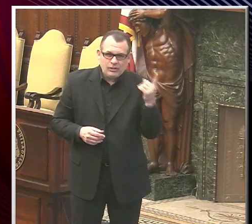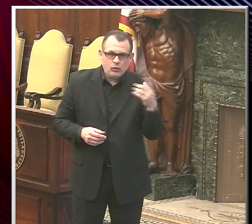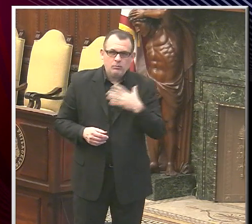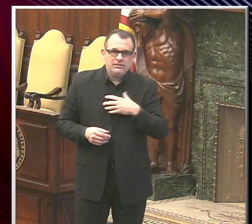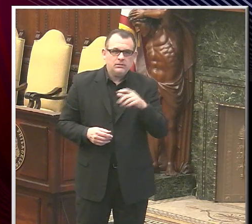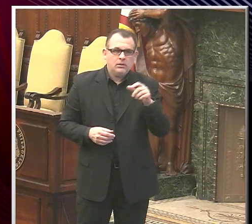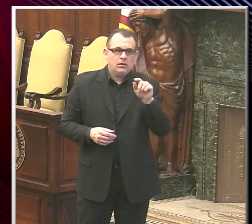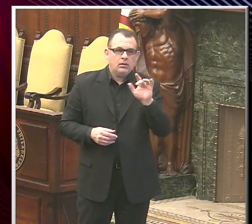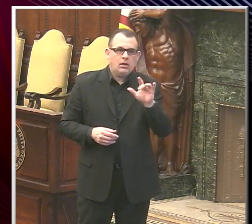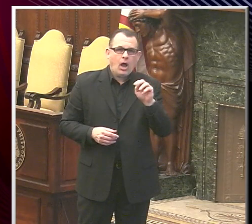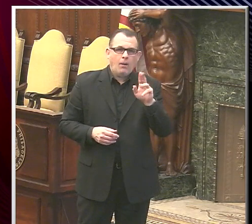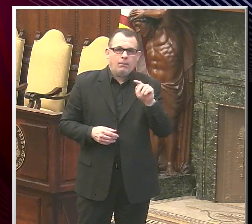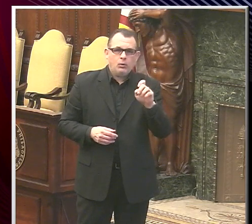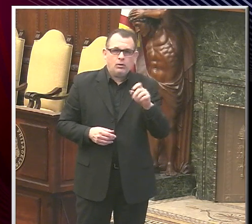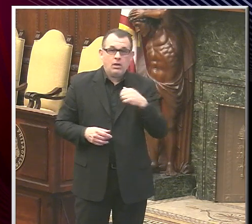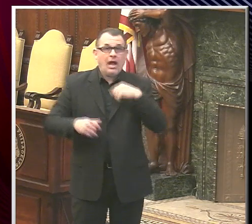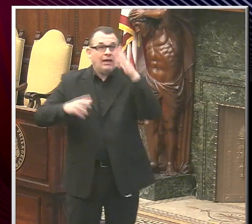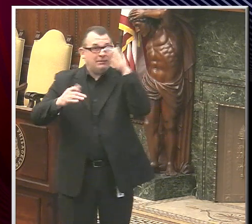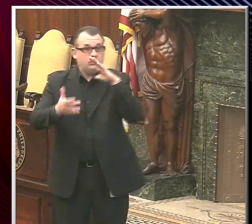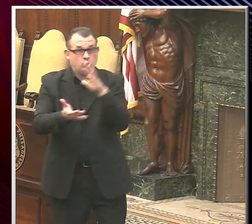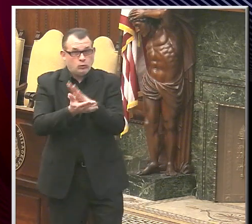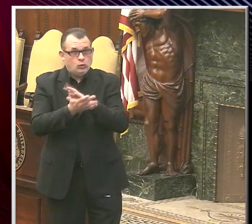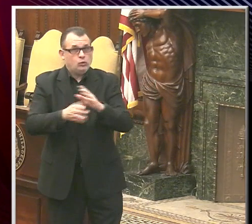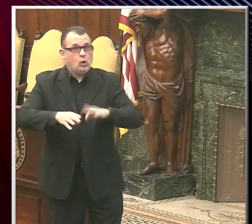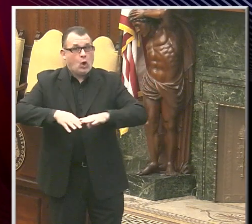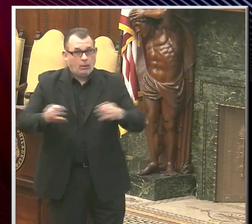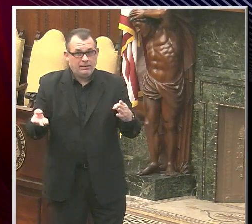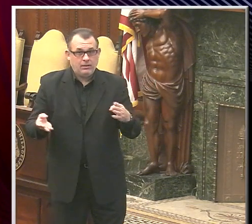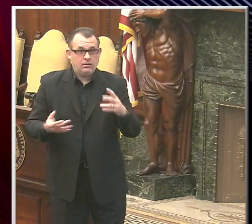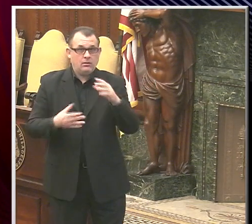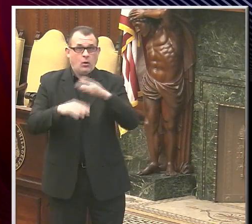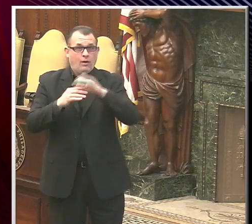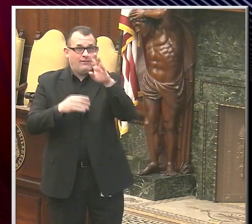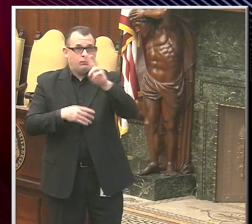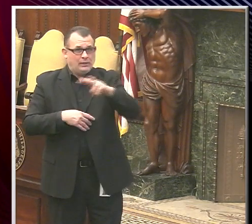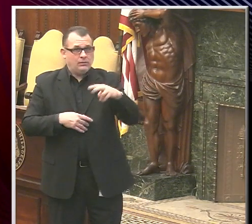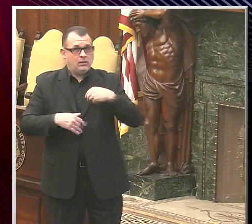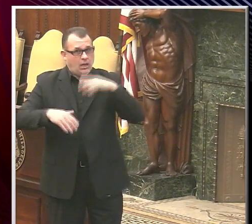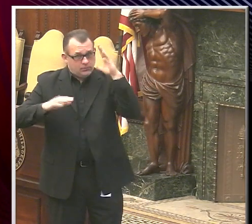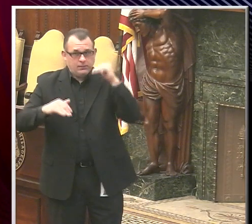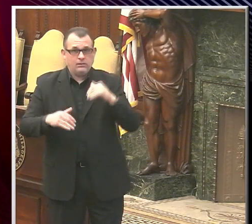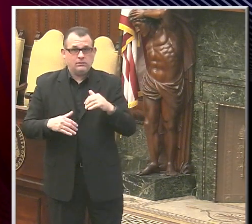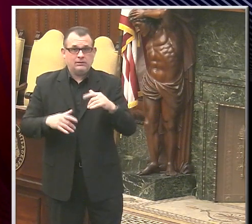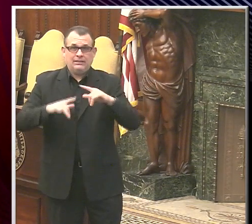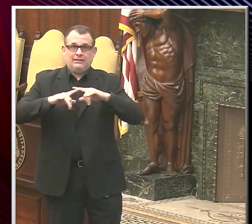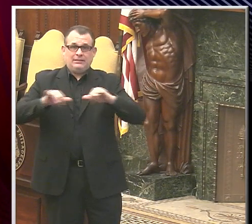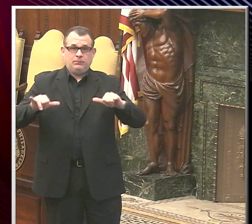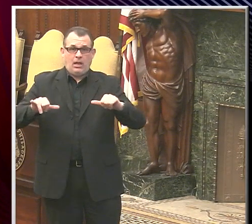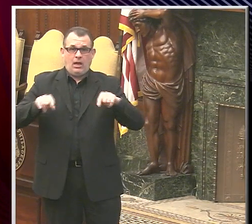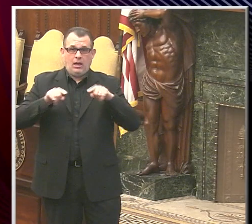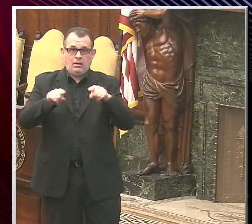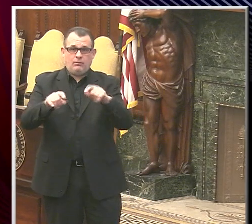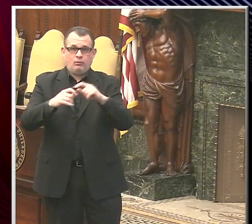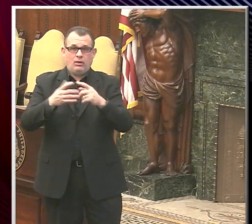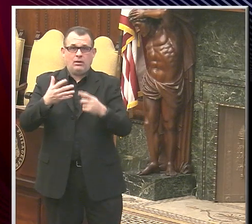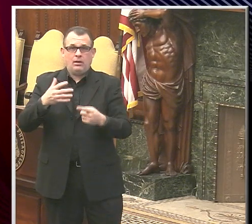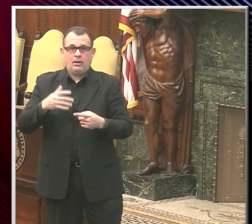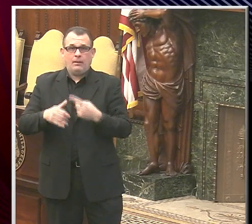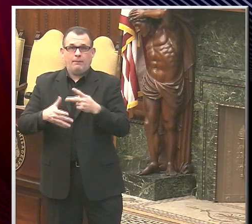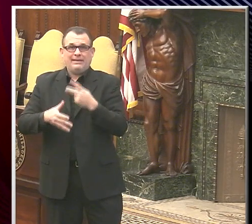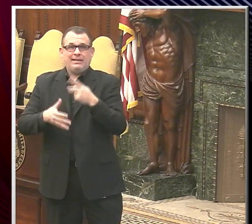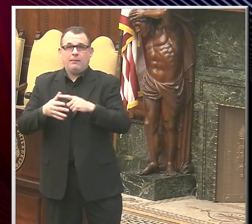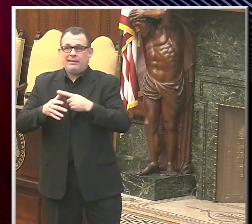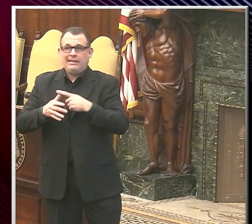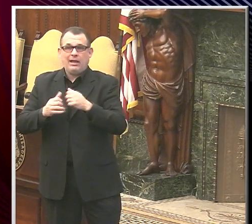We do expect school to open this 22nd simultaneously with the beginning of the vaccination of teachers